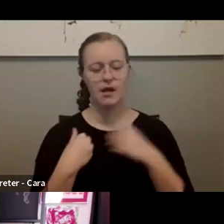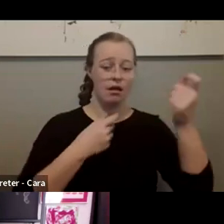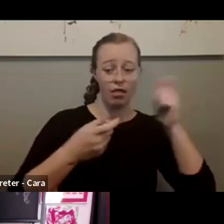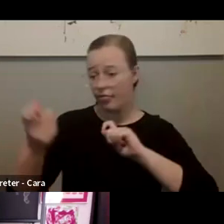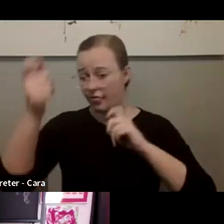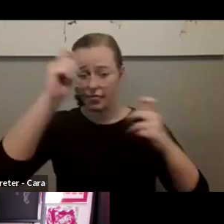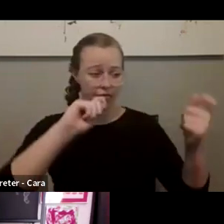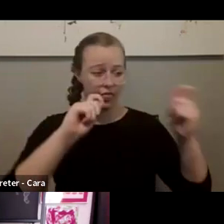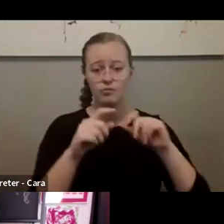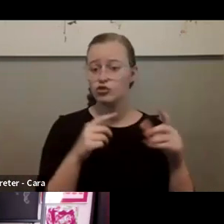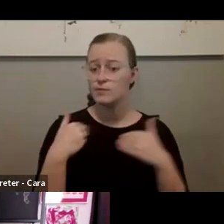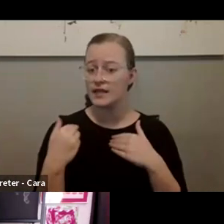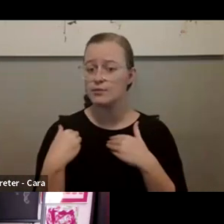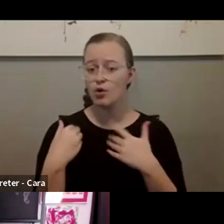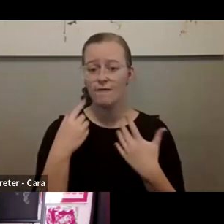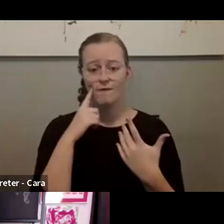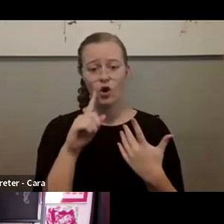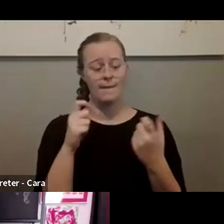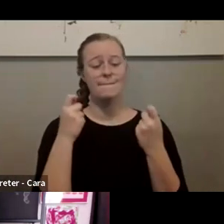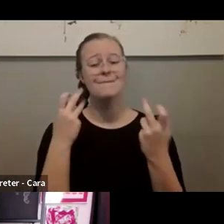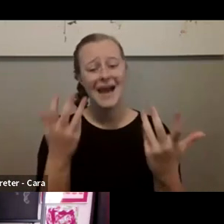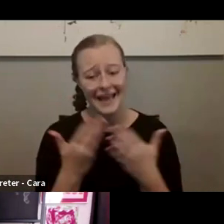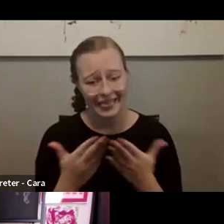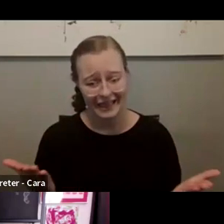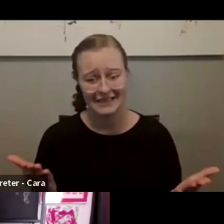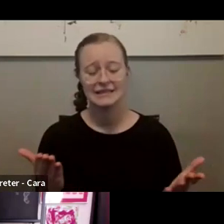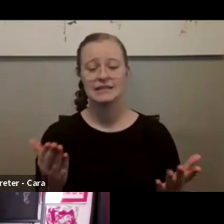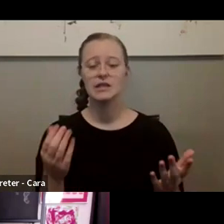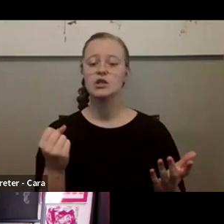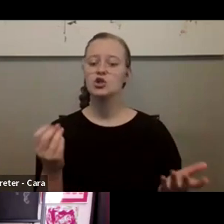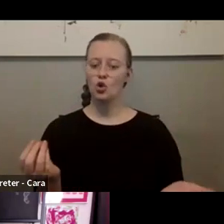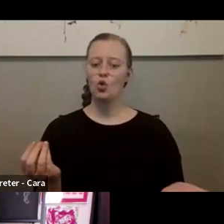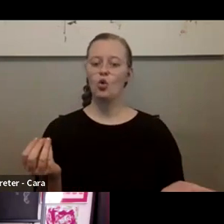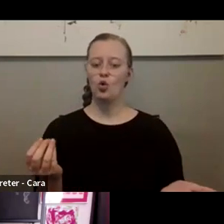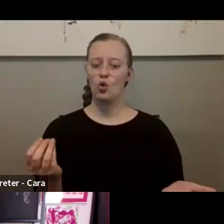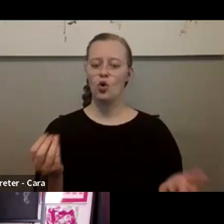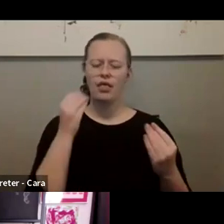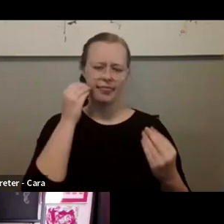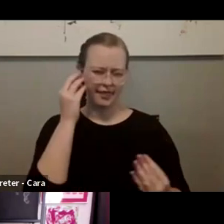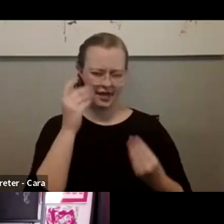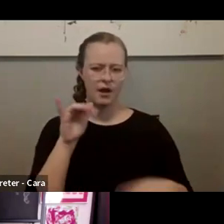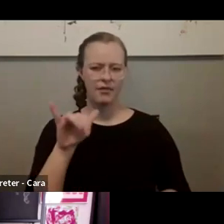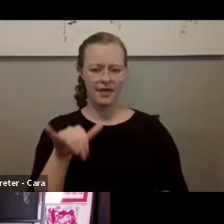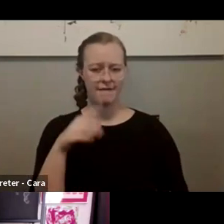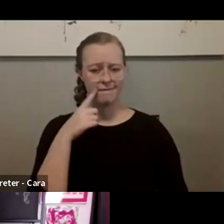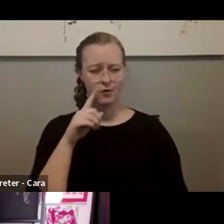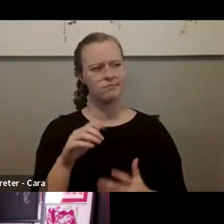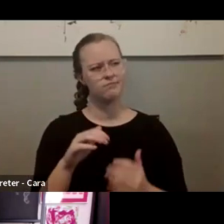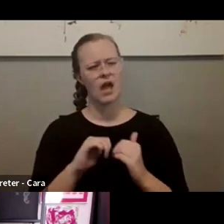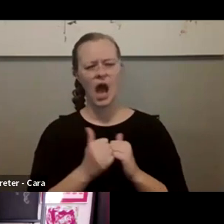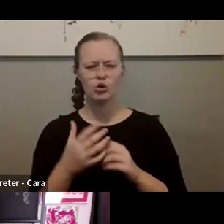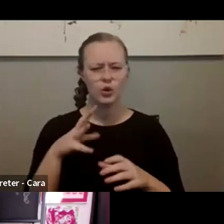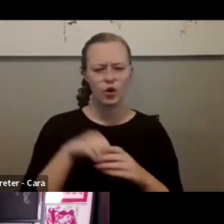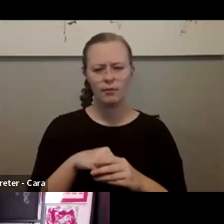also responsible for leading advocacy for the entire sector. So think about that in terms of how are you going to incorporate